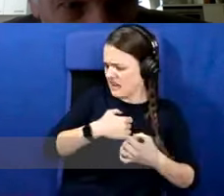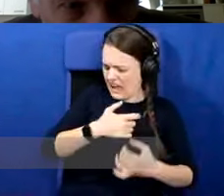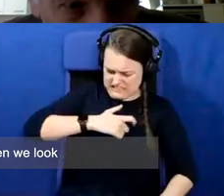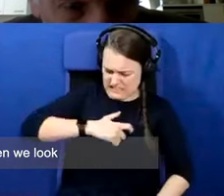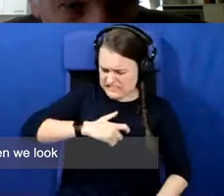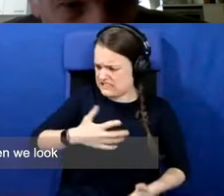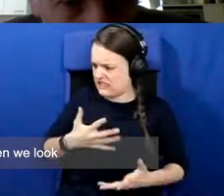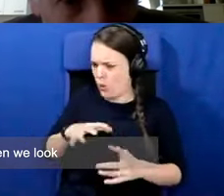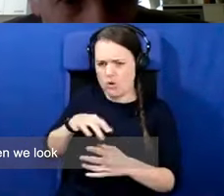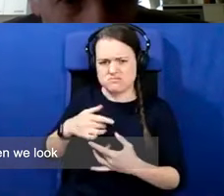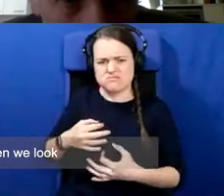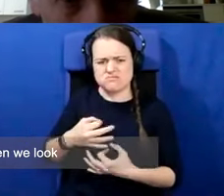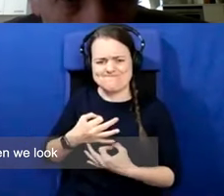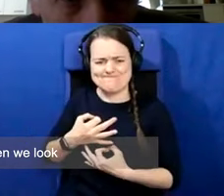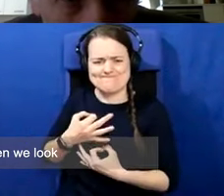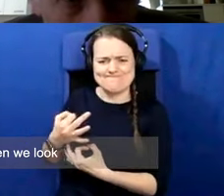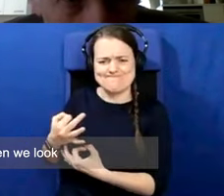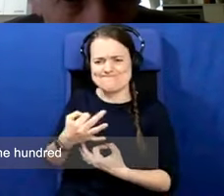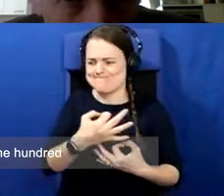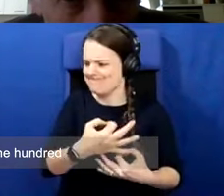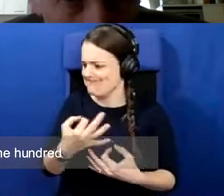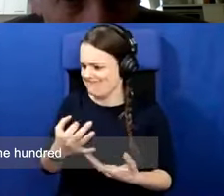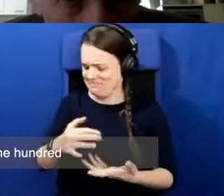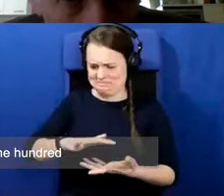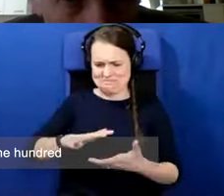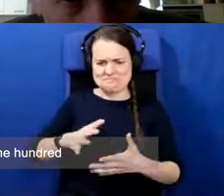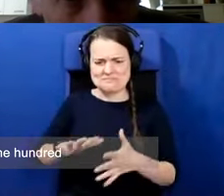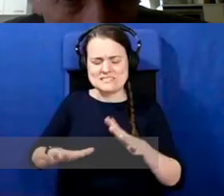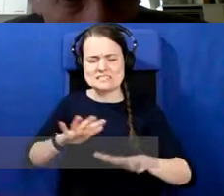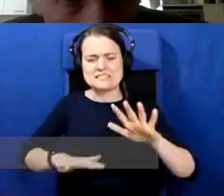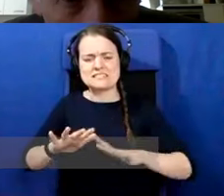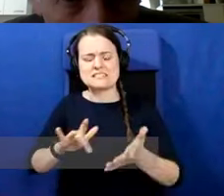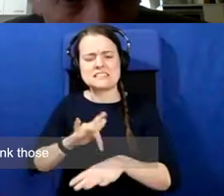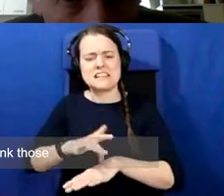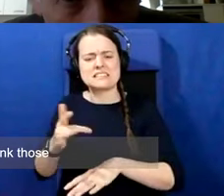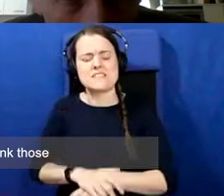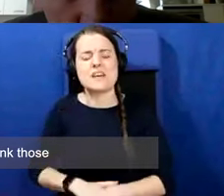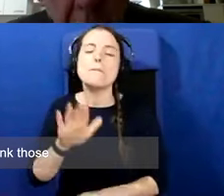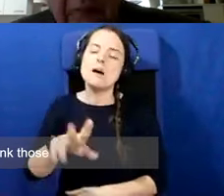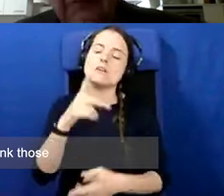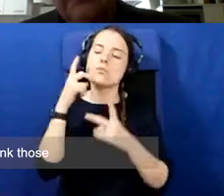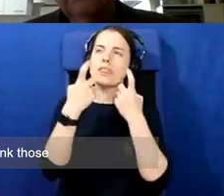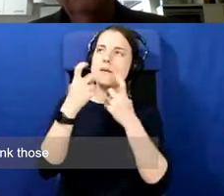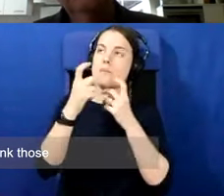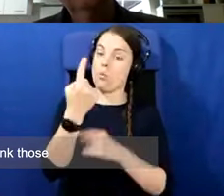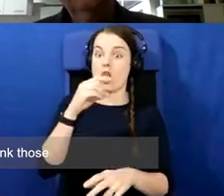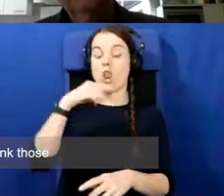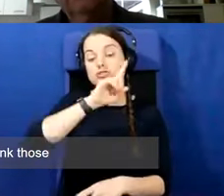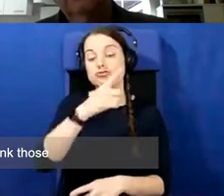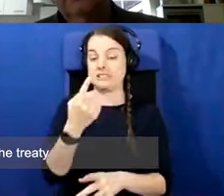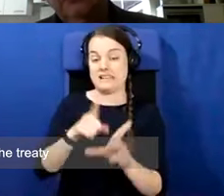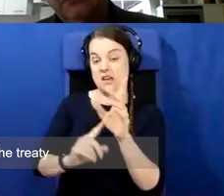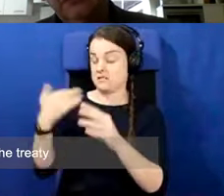I just wonder, you know, when we look at what's happened here over the hundred years, north of the border, do you think those